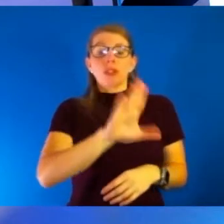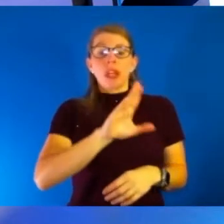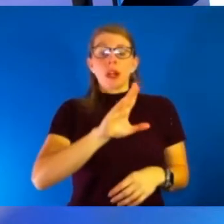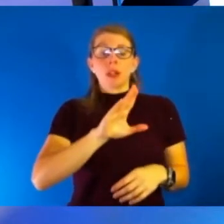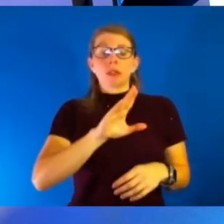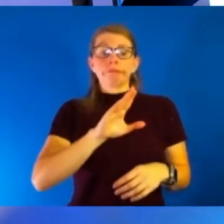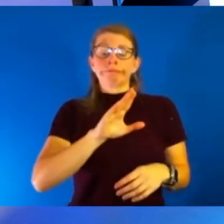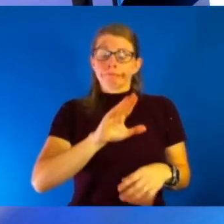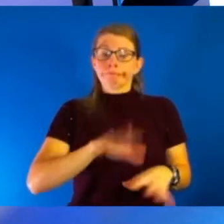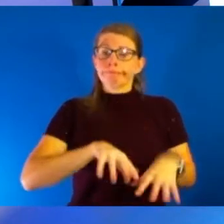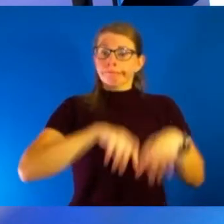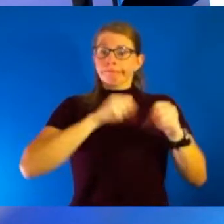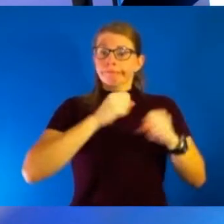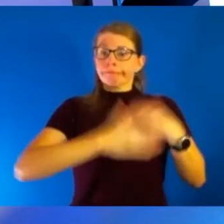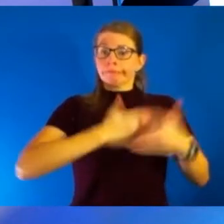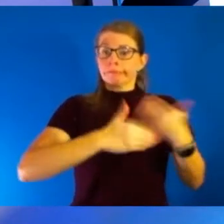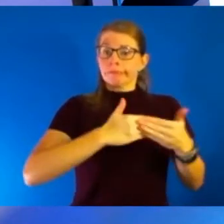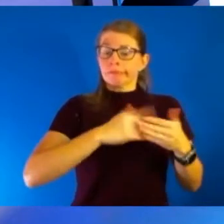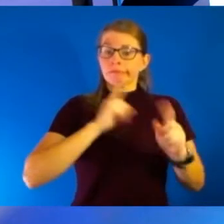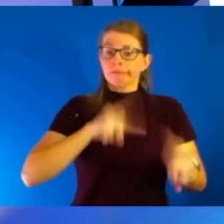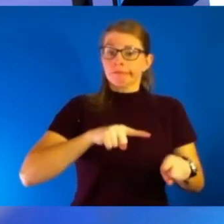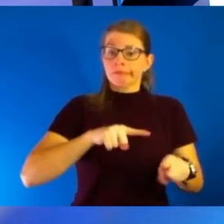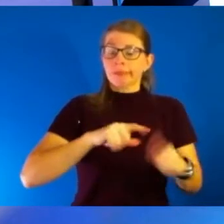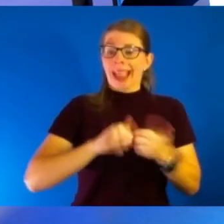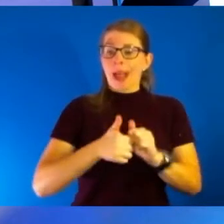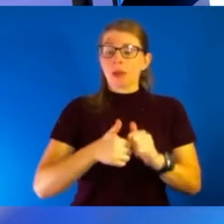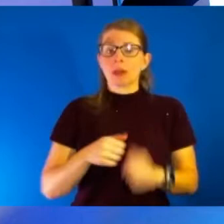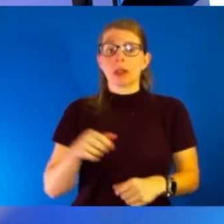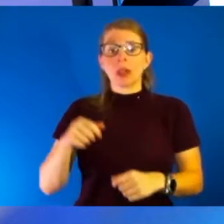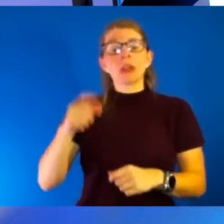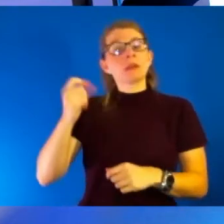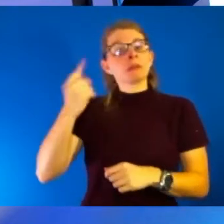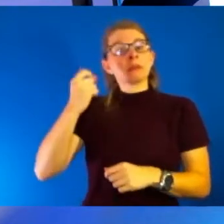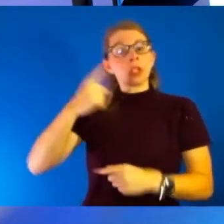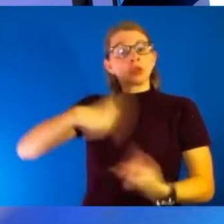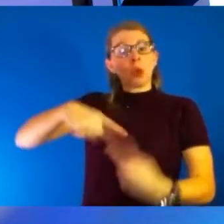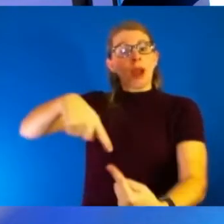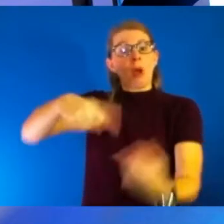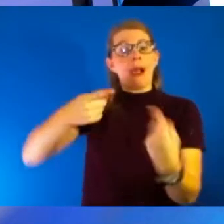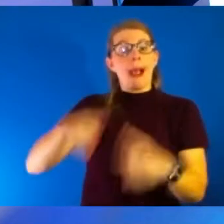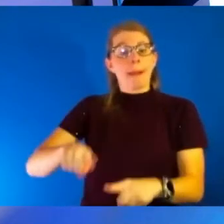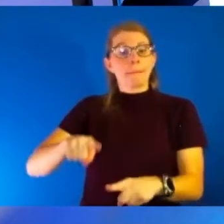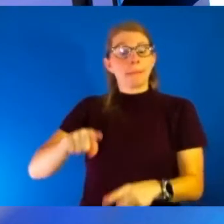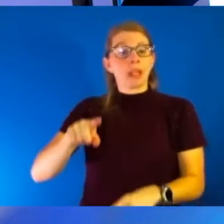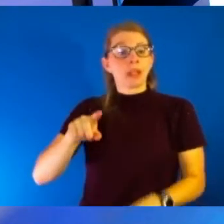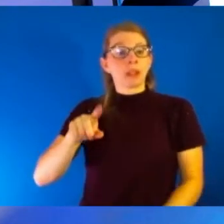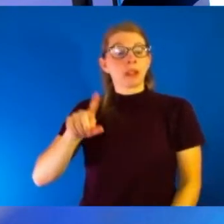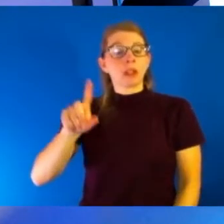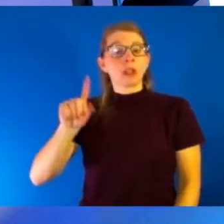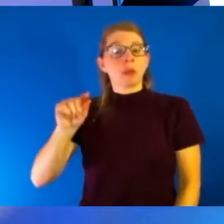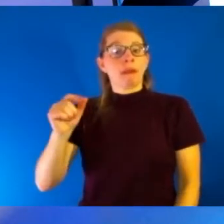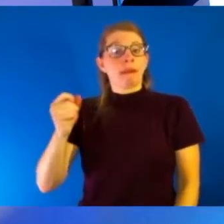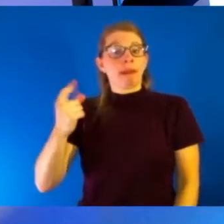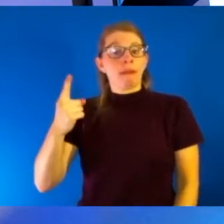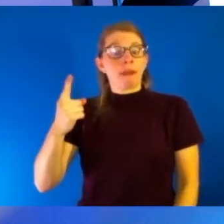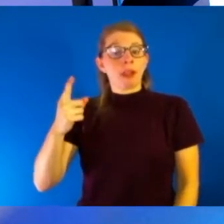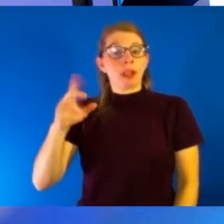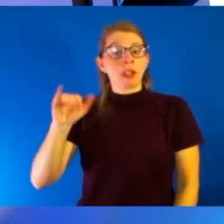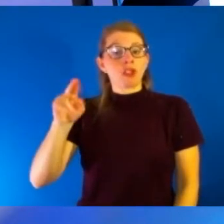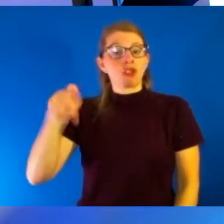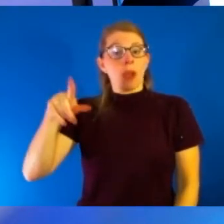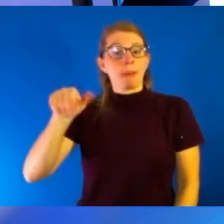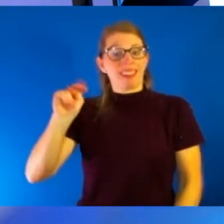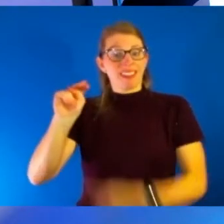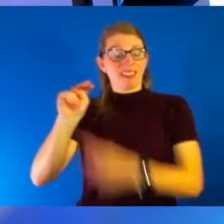us, there was the tornado in 2011 in Joplin, the worst tornado that hit the U.S. in more than 60 years,